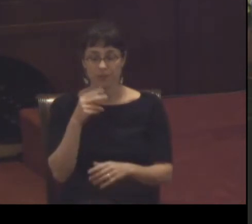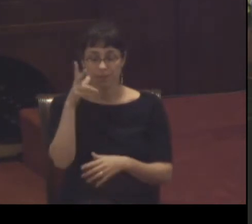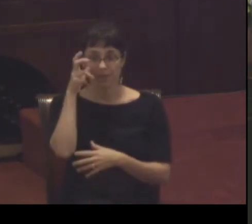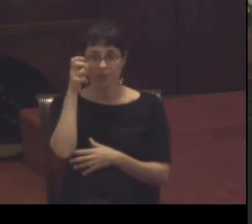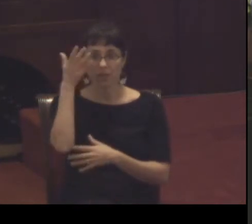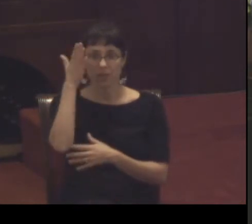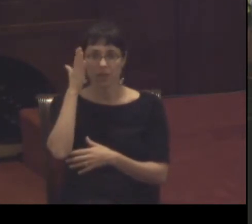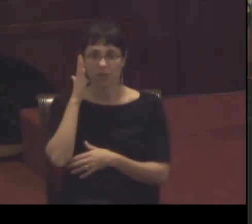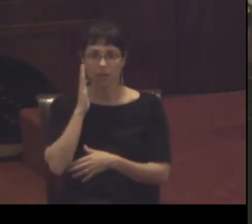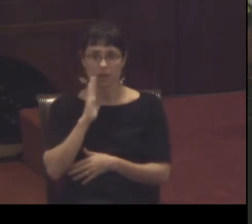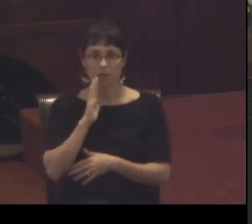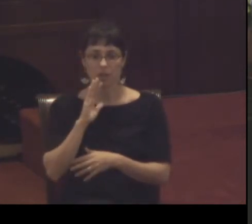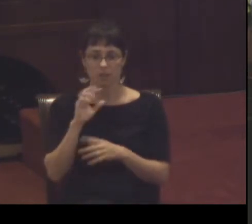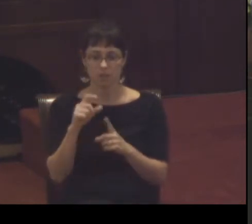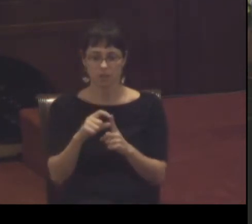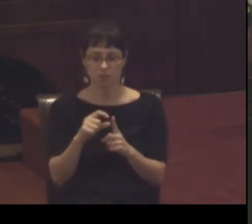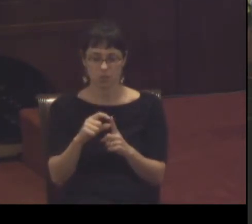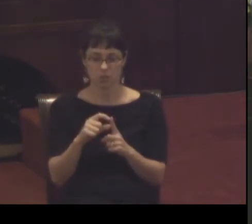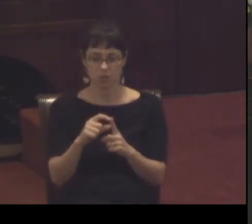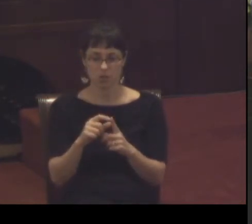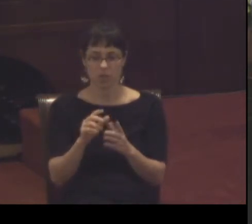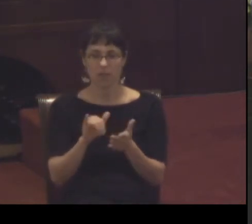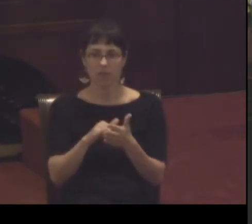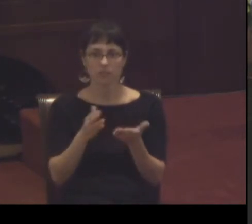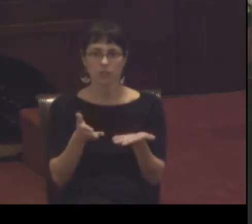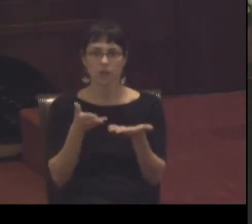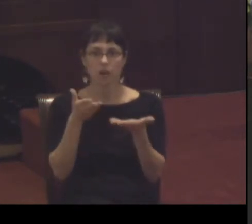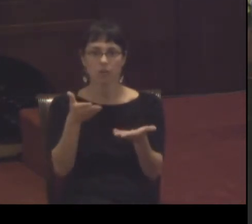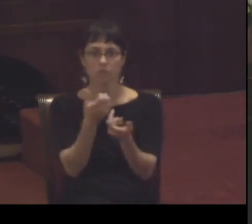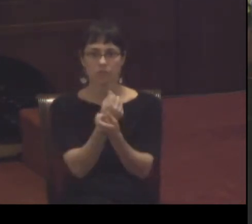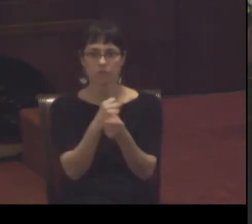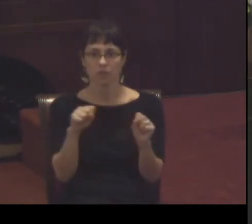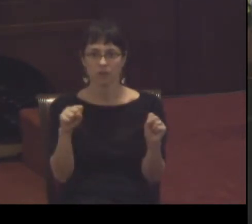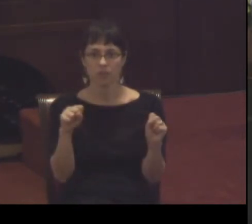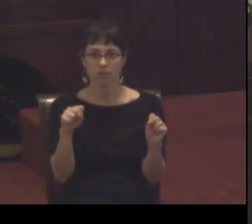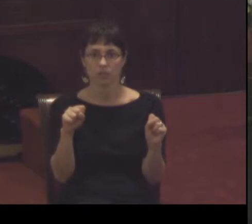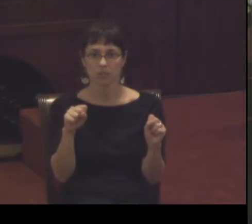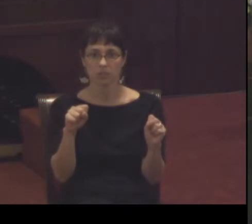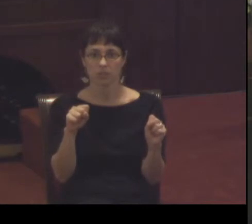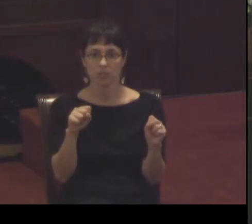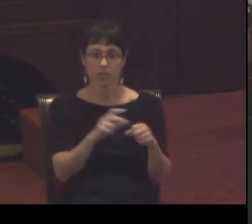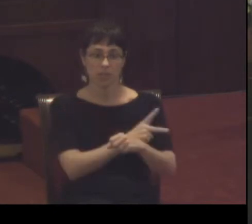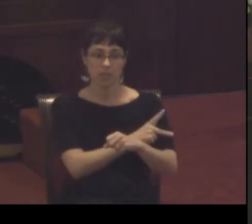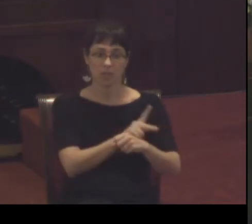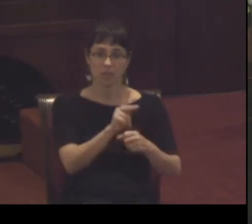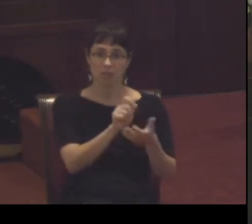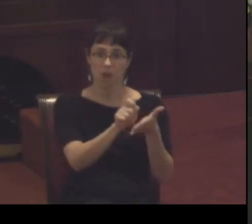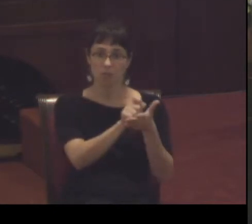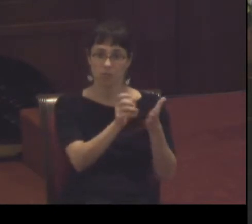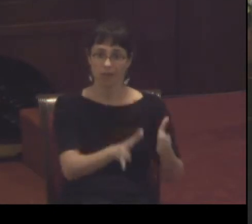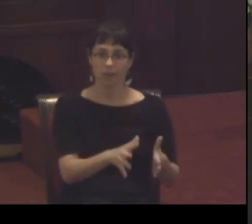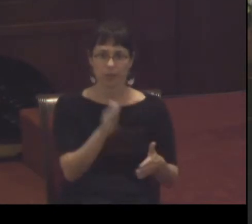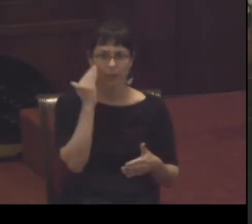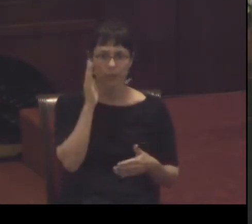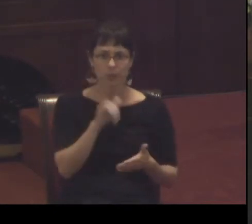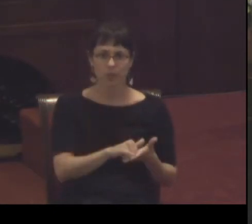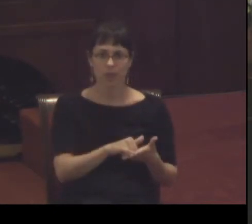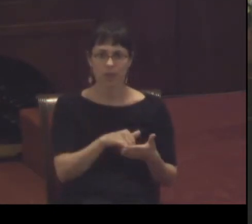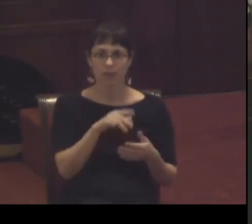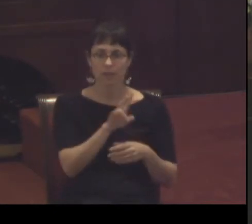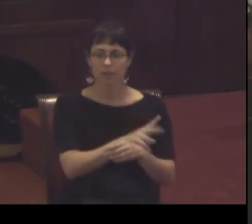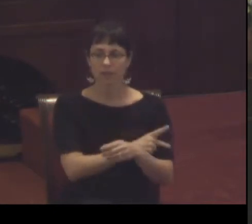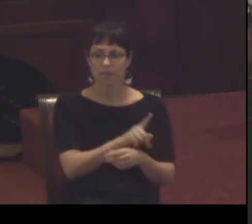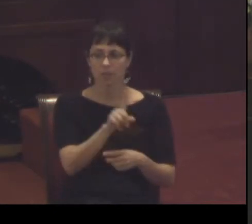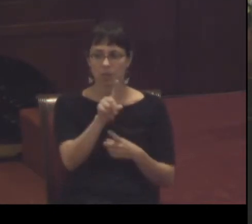this is an offer of salvation the psalmist understood this psalm 107 they cried out to the Lord in their trouble